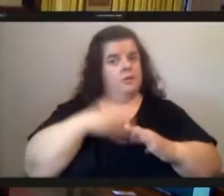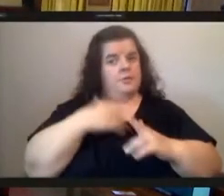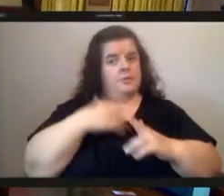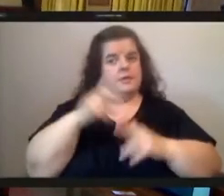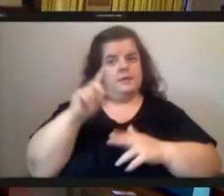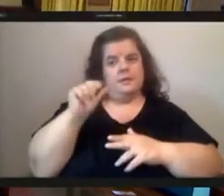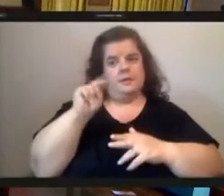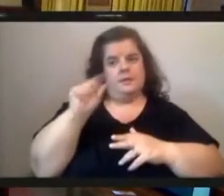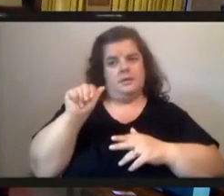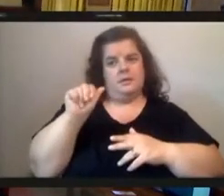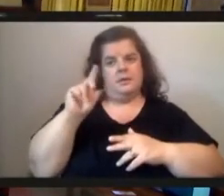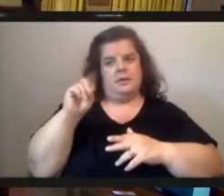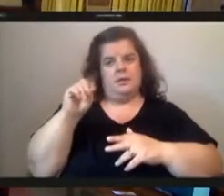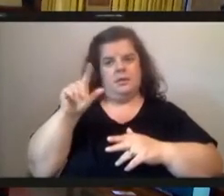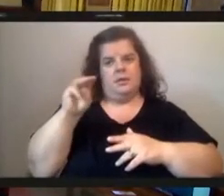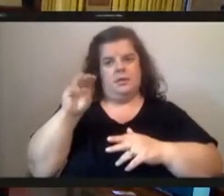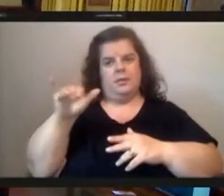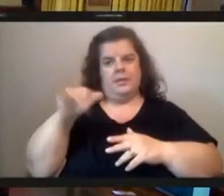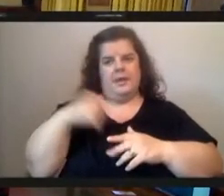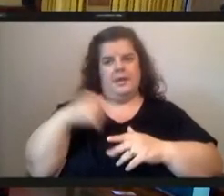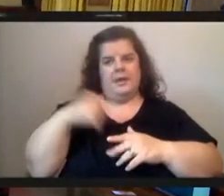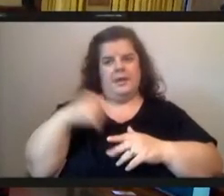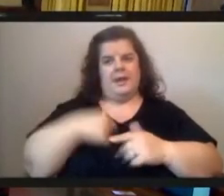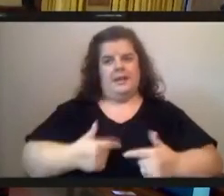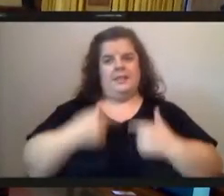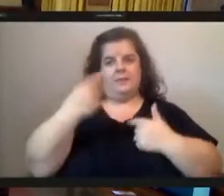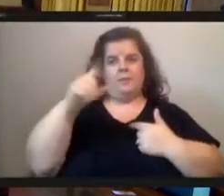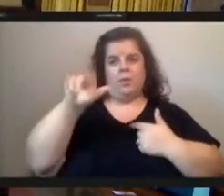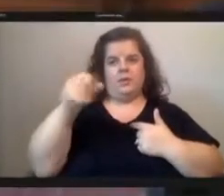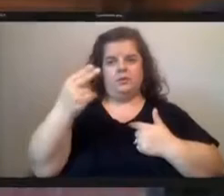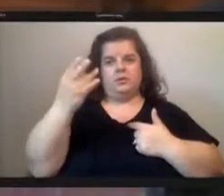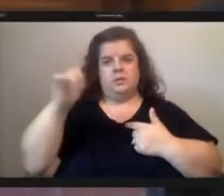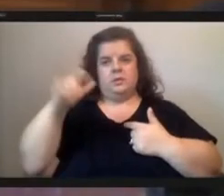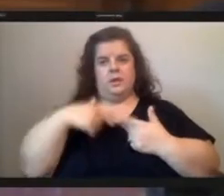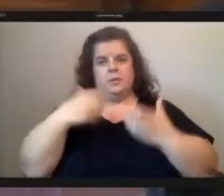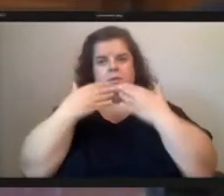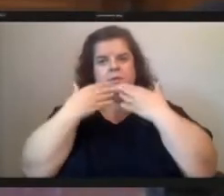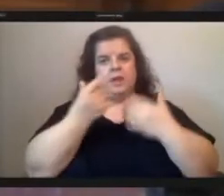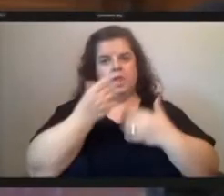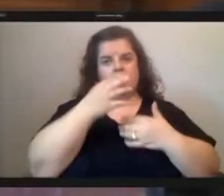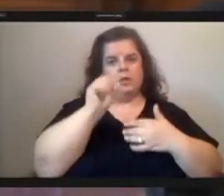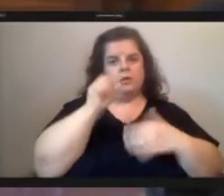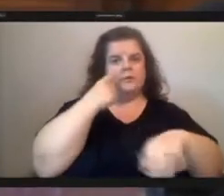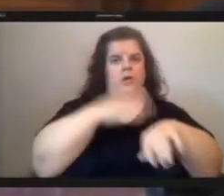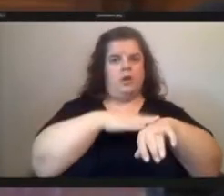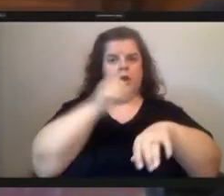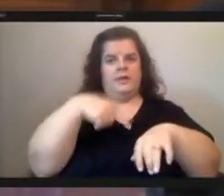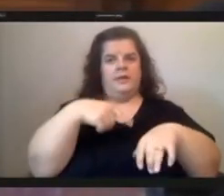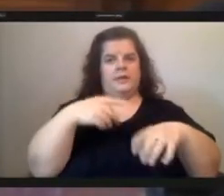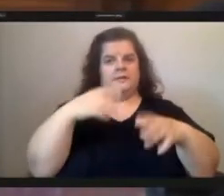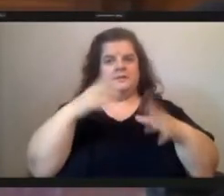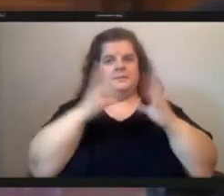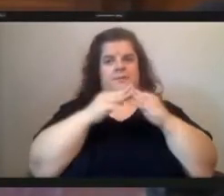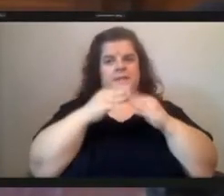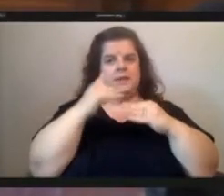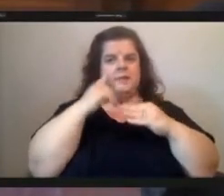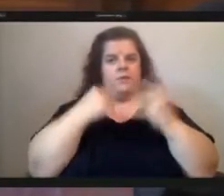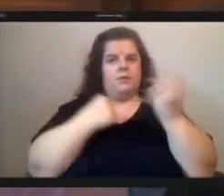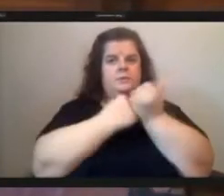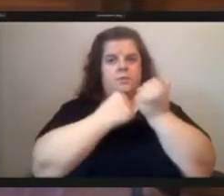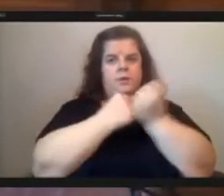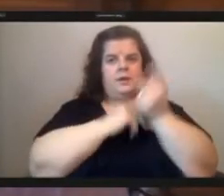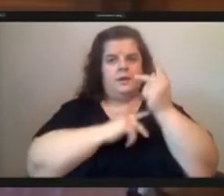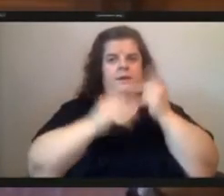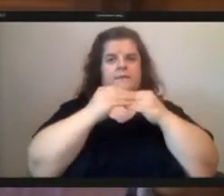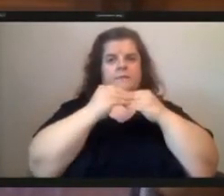dana dolny and i live in polish hill i want to thank councilwoman gross for calling this hearing to uplift the work of the food ambassadors i truly hope today